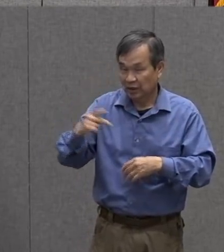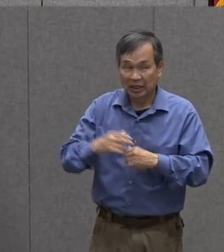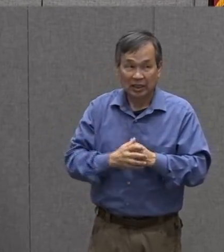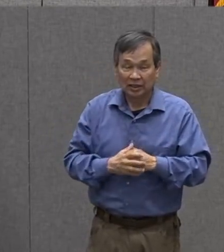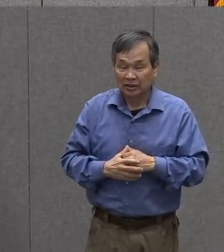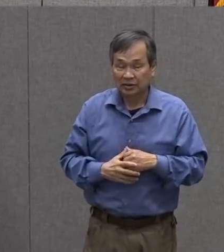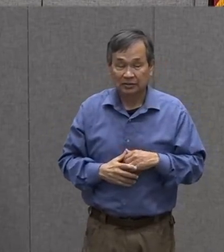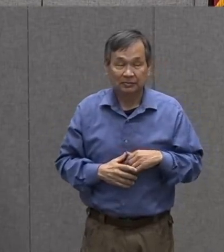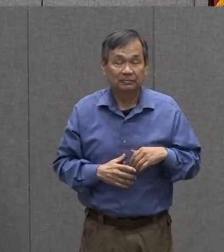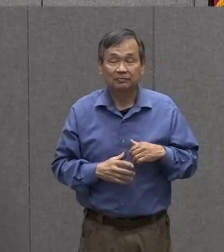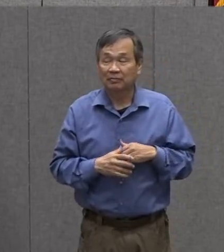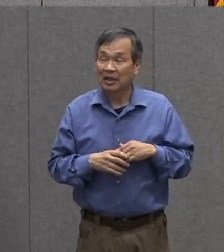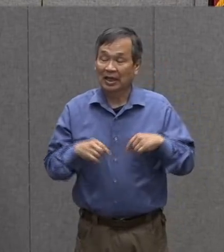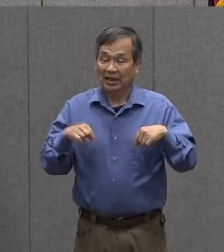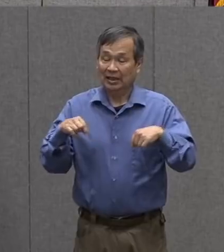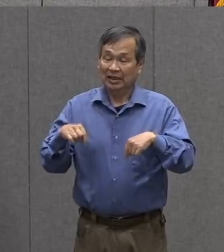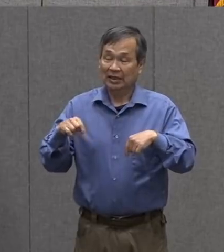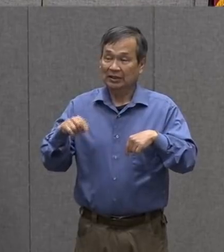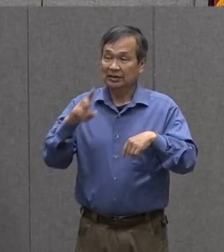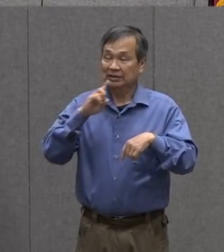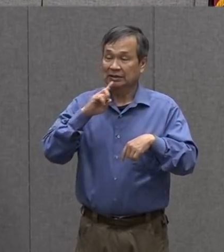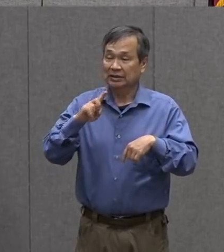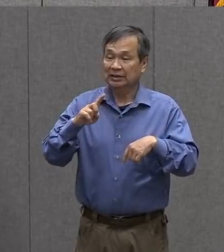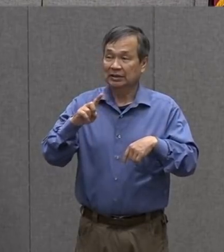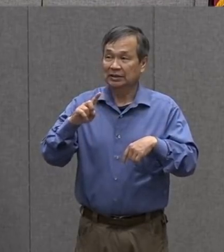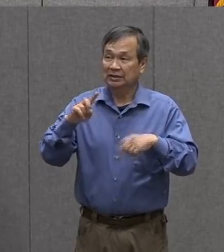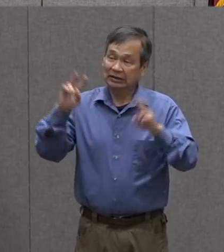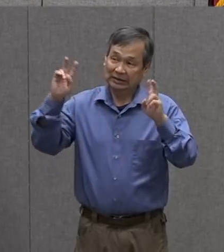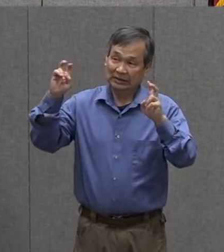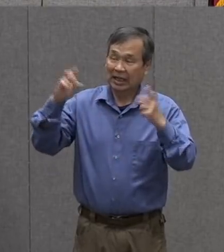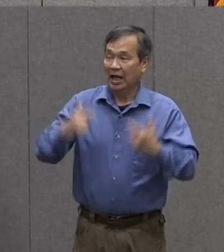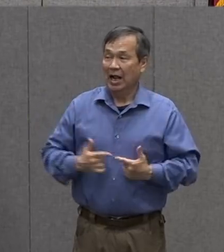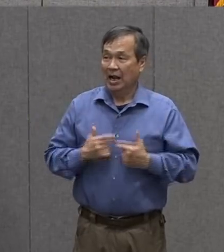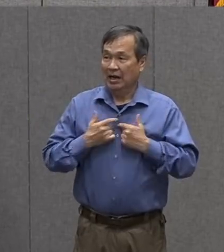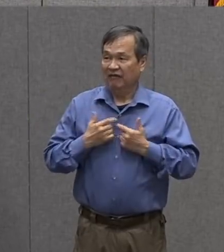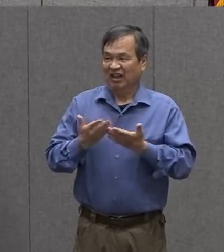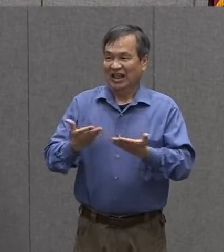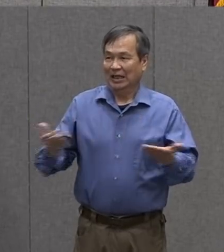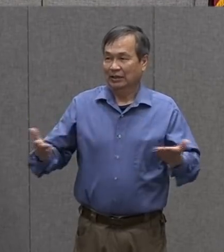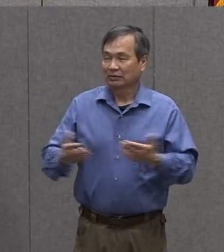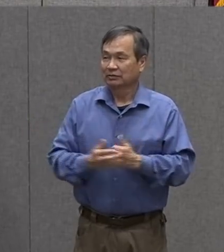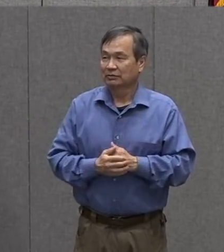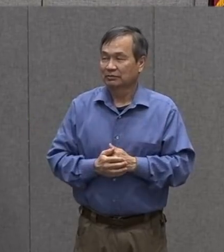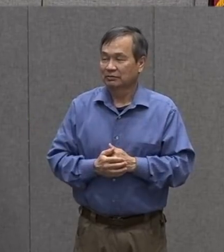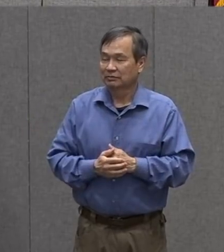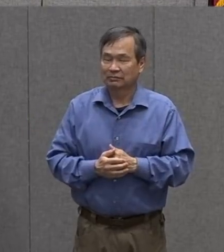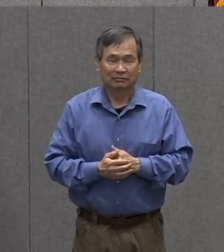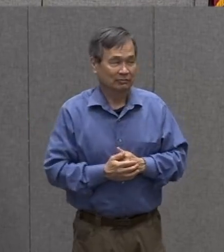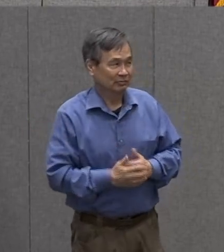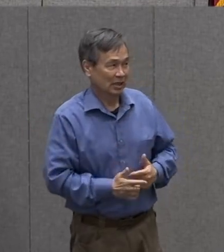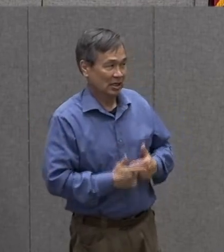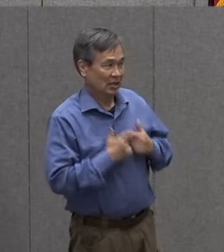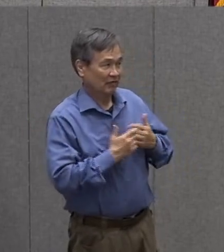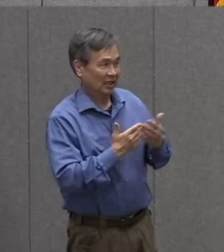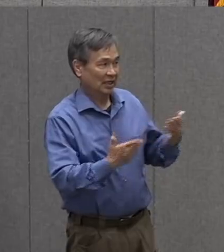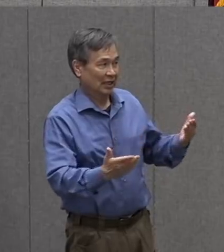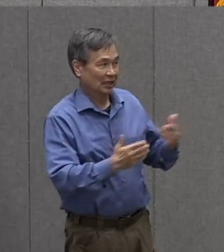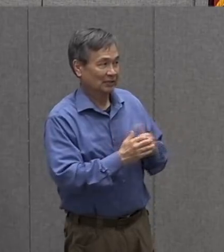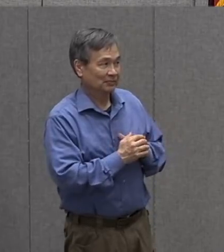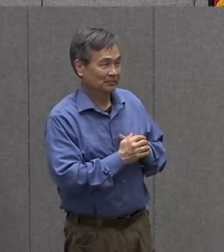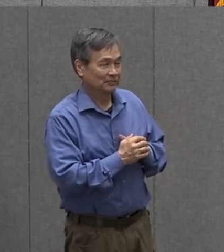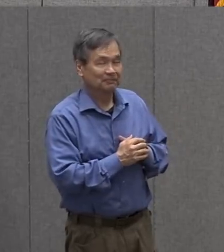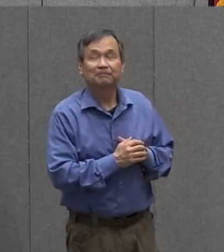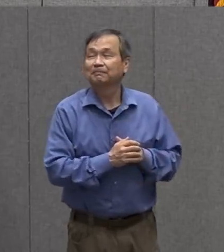Roxanne this is a living thing a living thing a living